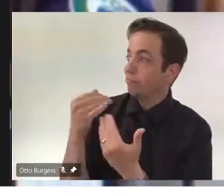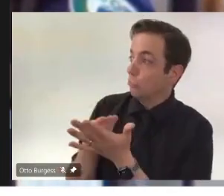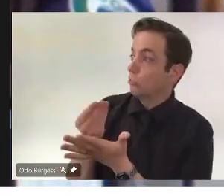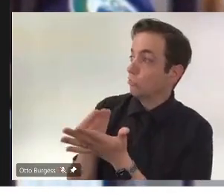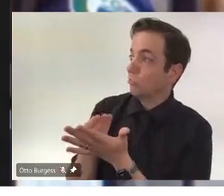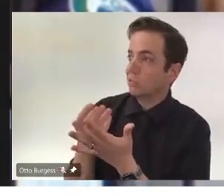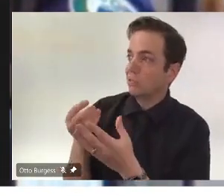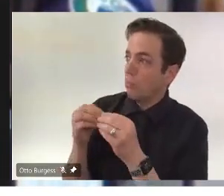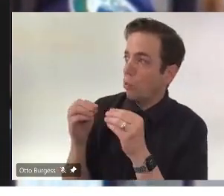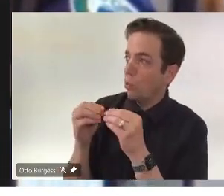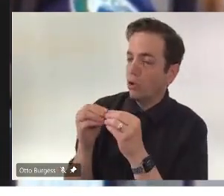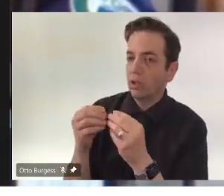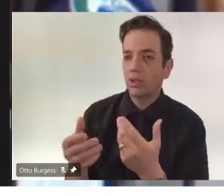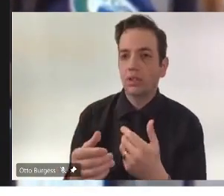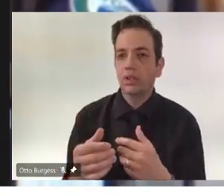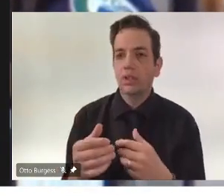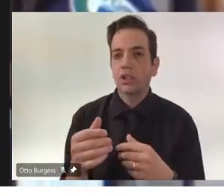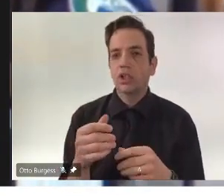what we might be doing.